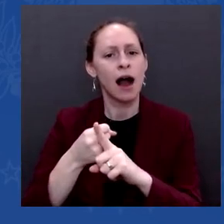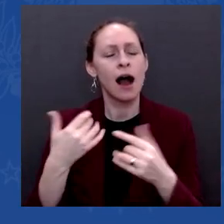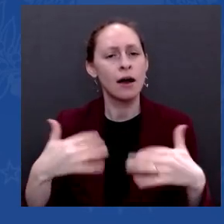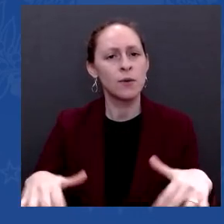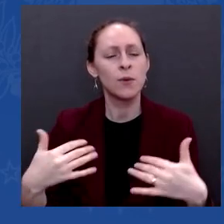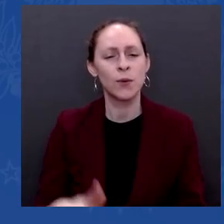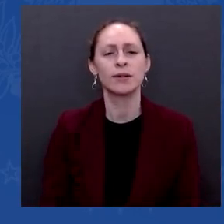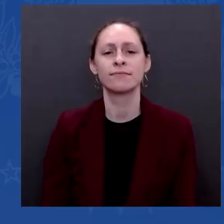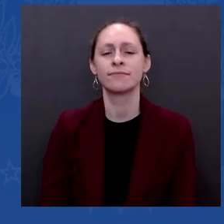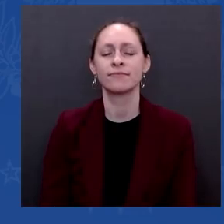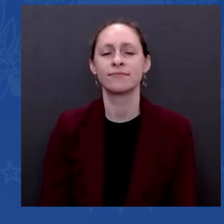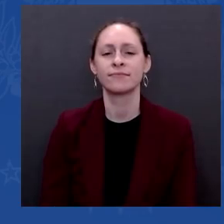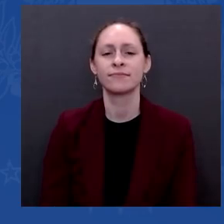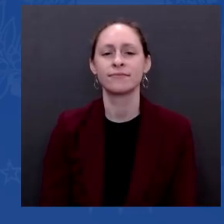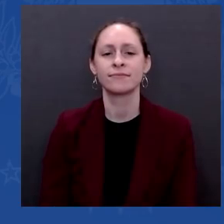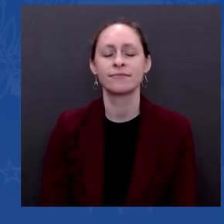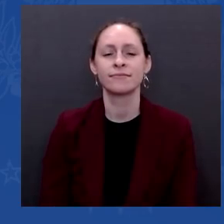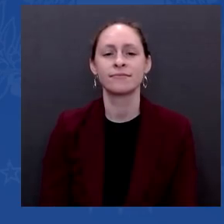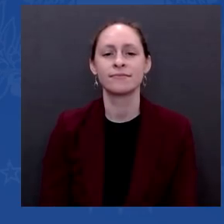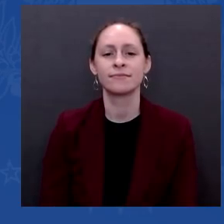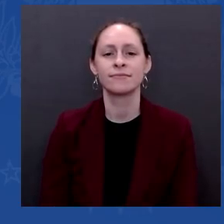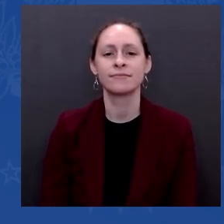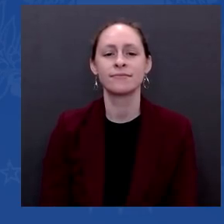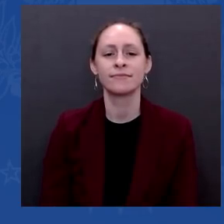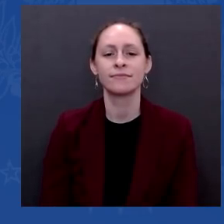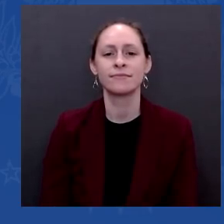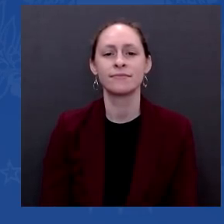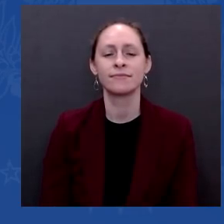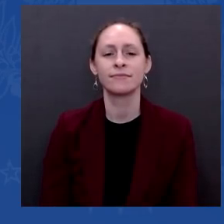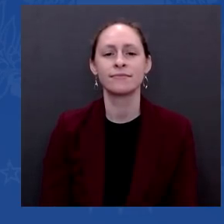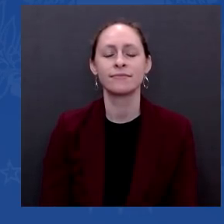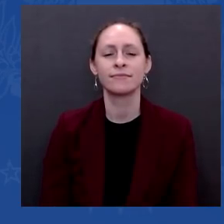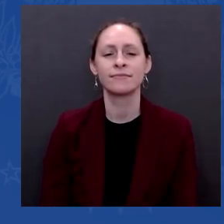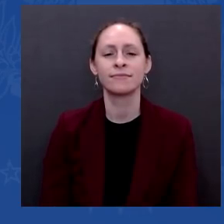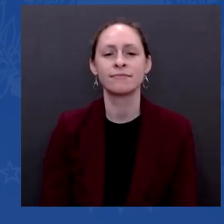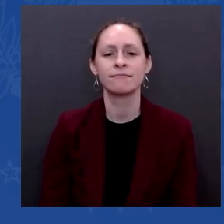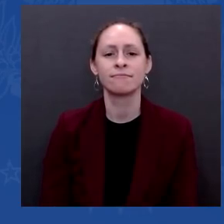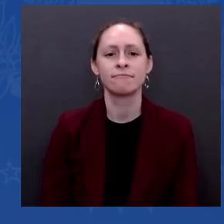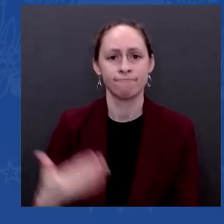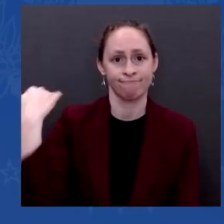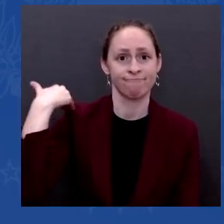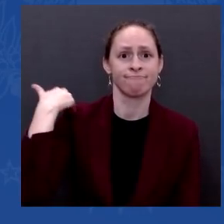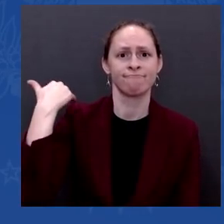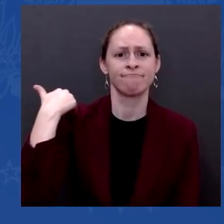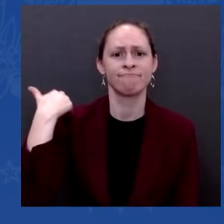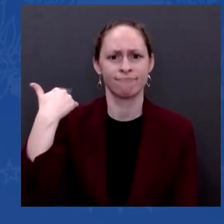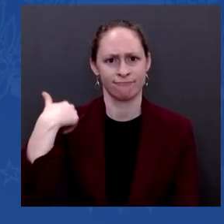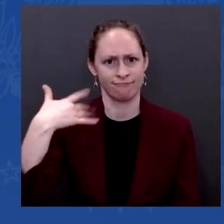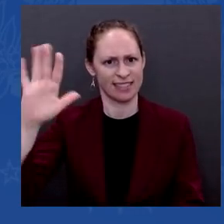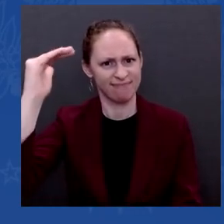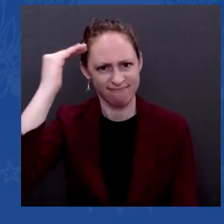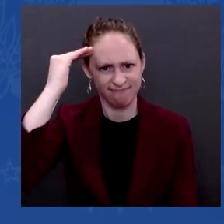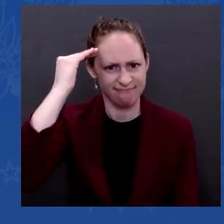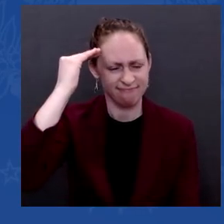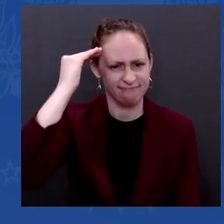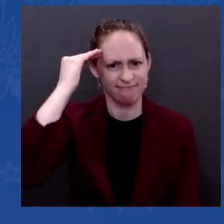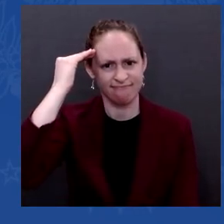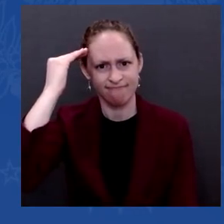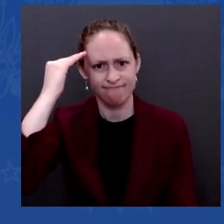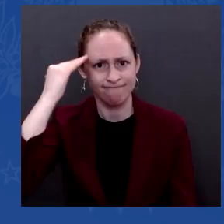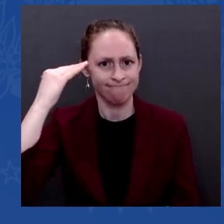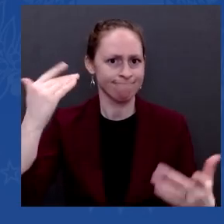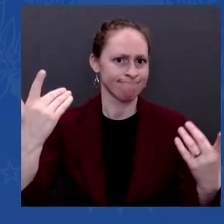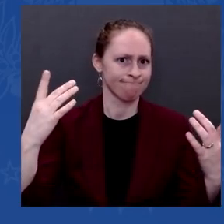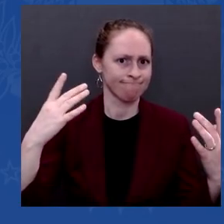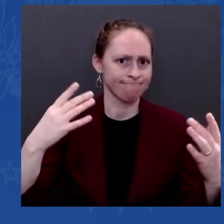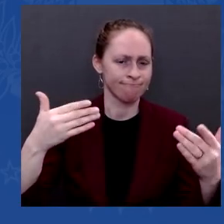about how the supply chain problems could create a real crisis around the holidays. So we acted. We brought together business